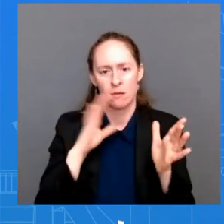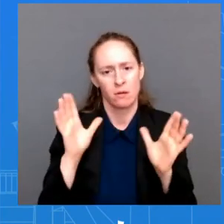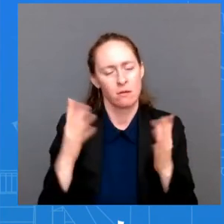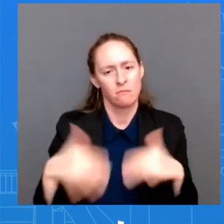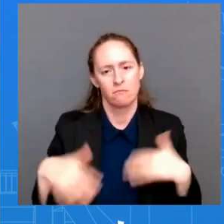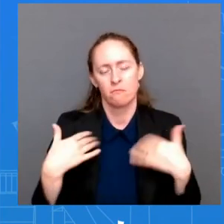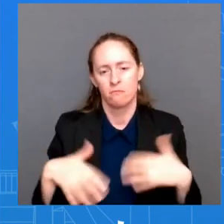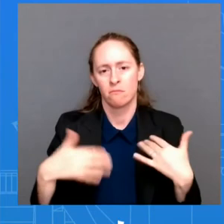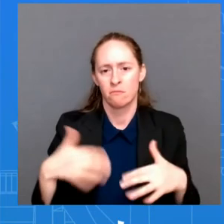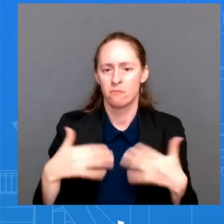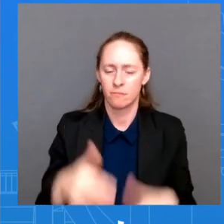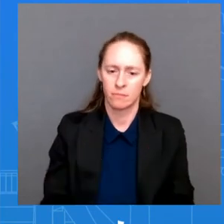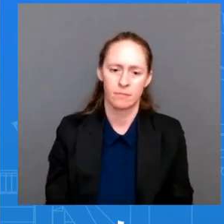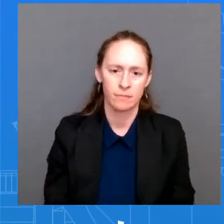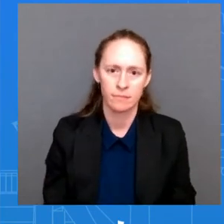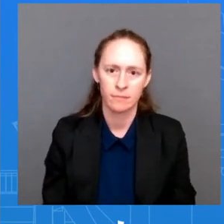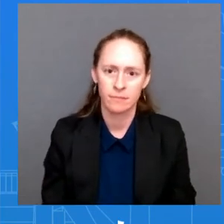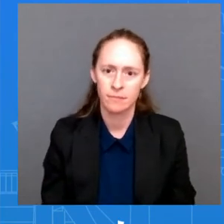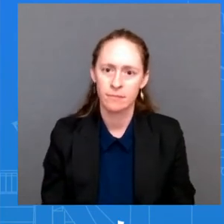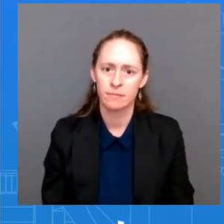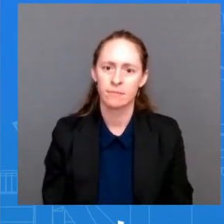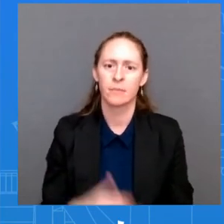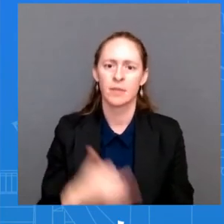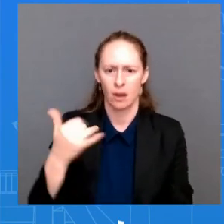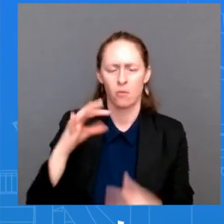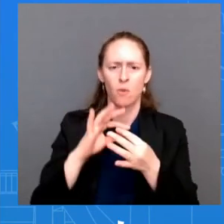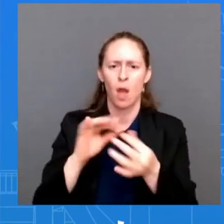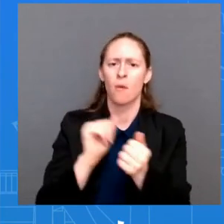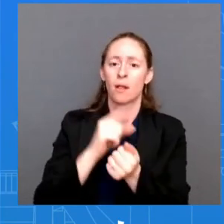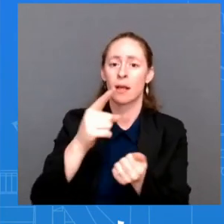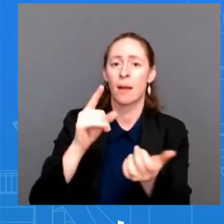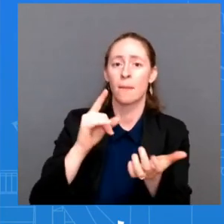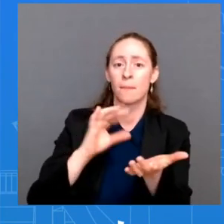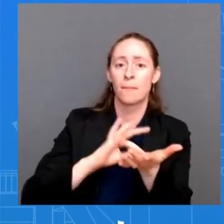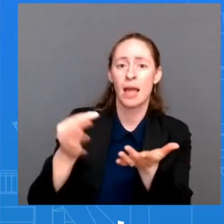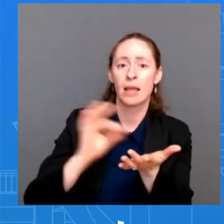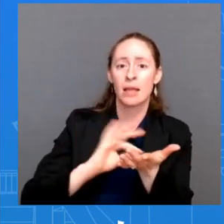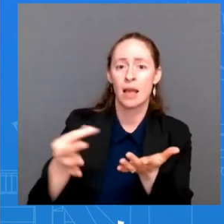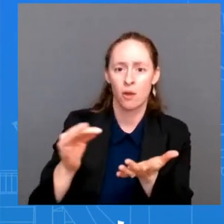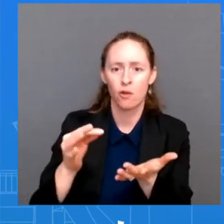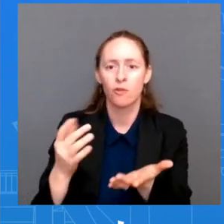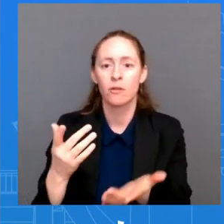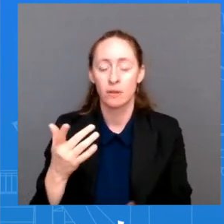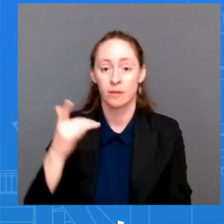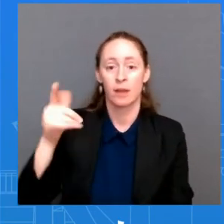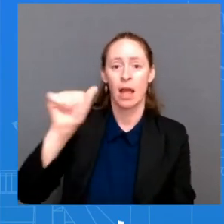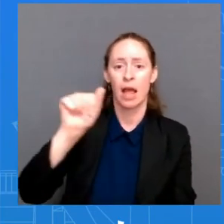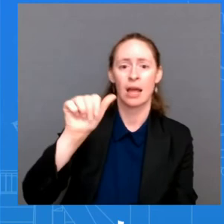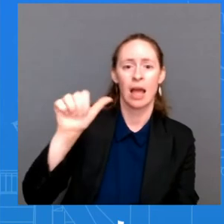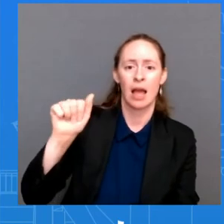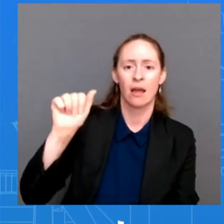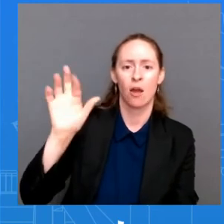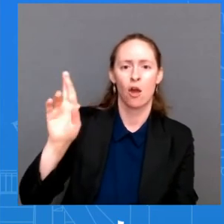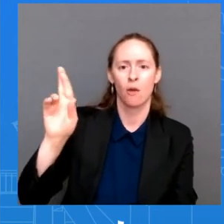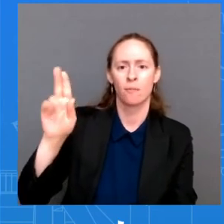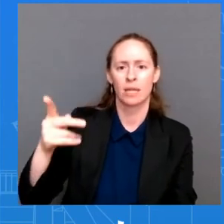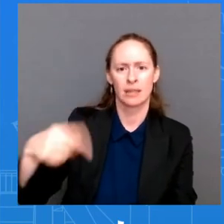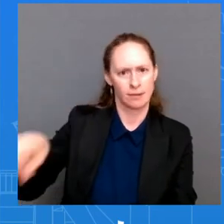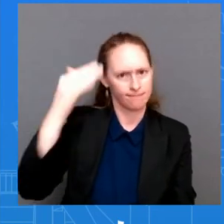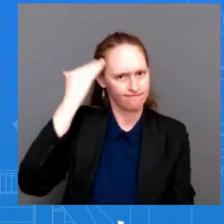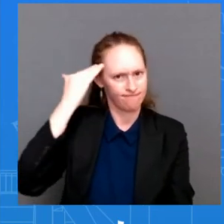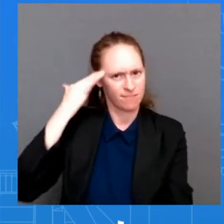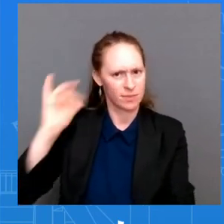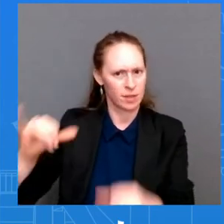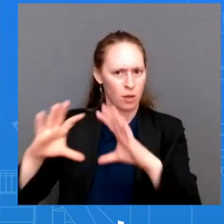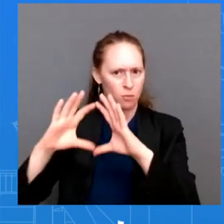relates to medicare just want to just say like the aarp who you all know an advocacy group for seniors has endorsed uh this